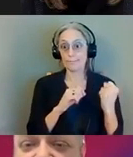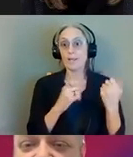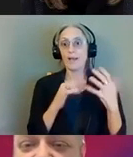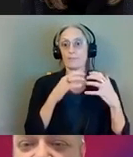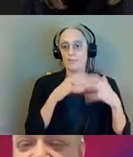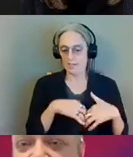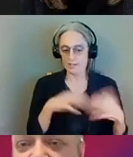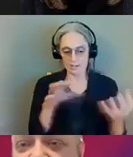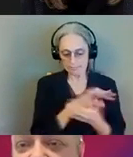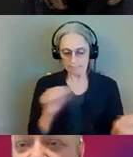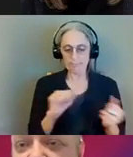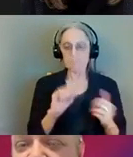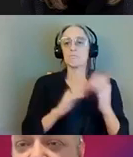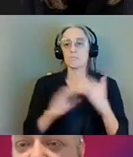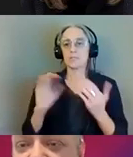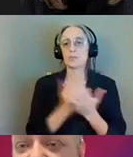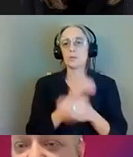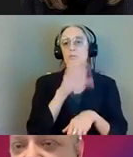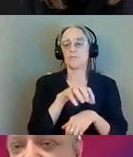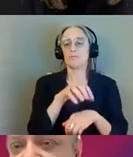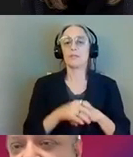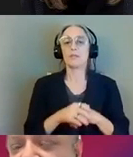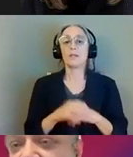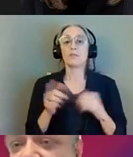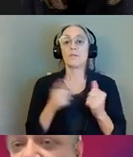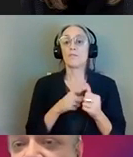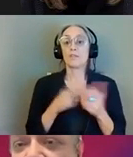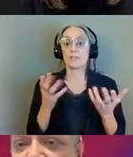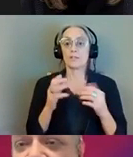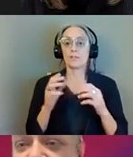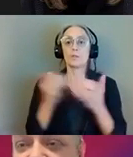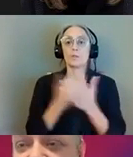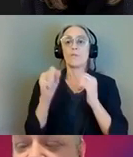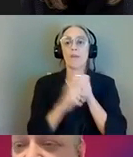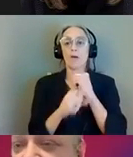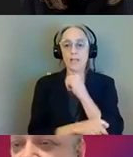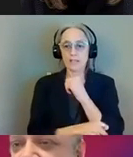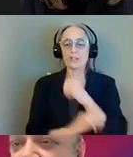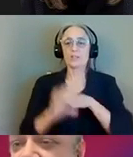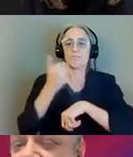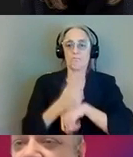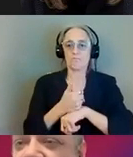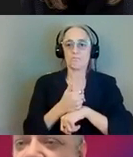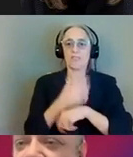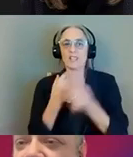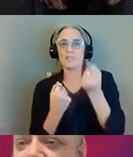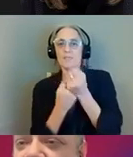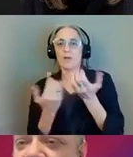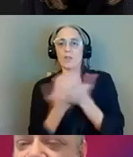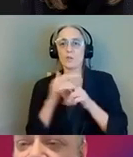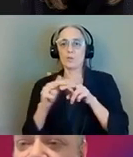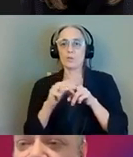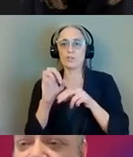major step is new foundations to hold up the new the new track structure. And finally, we build the new